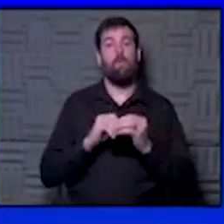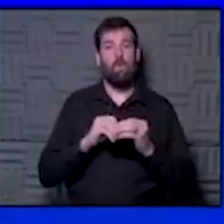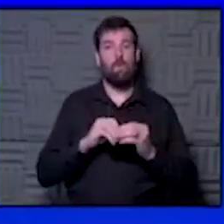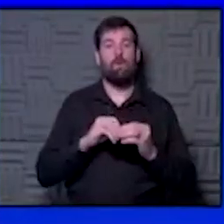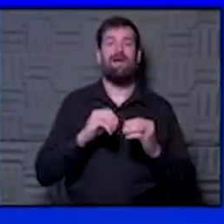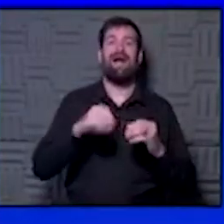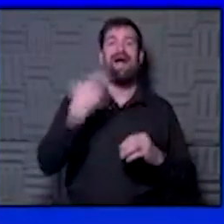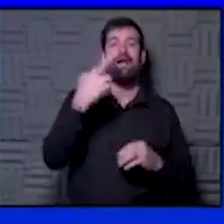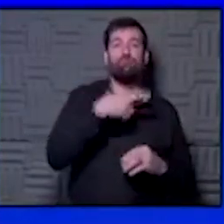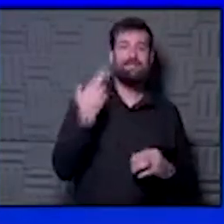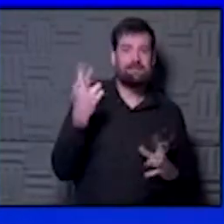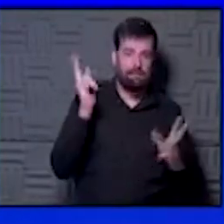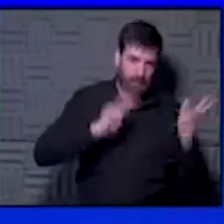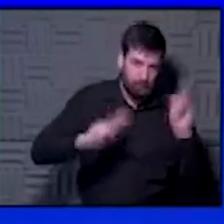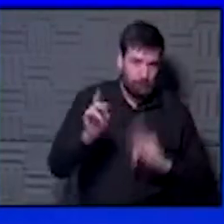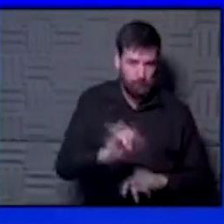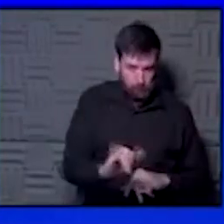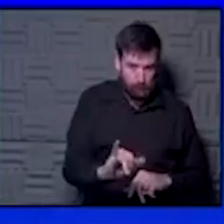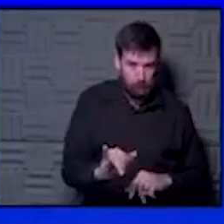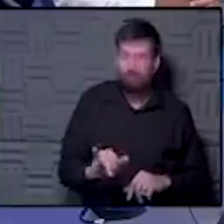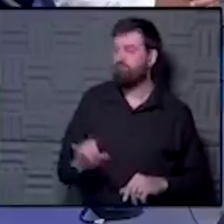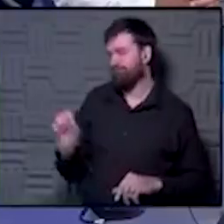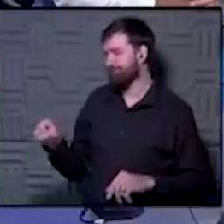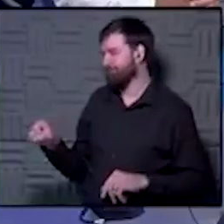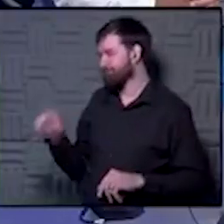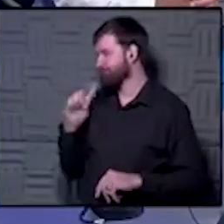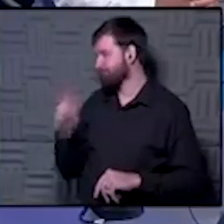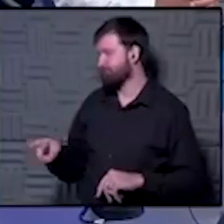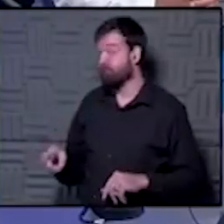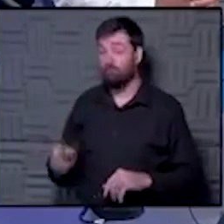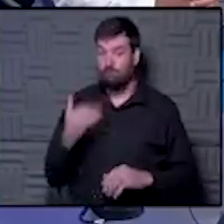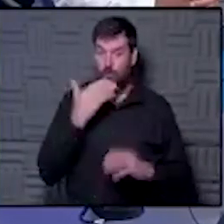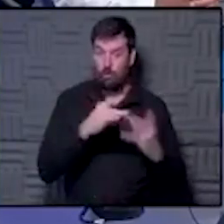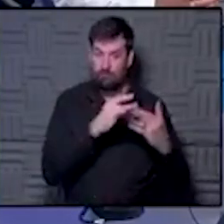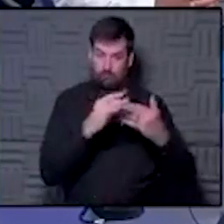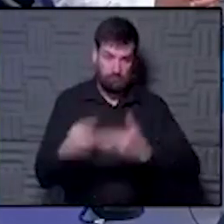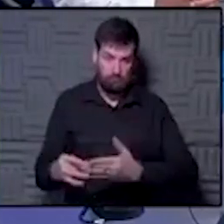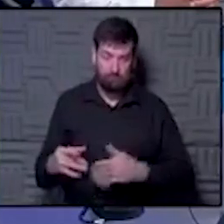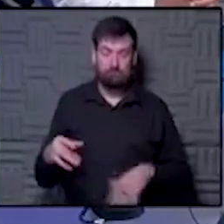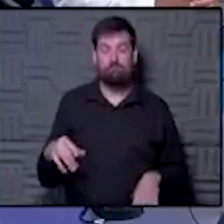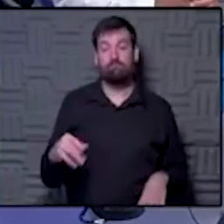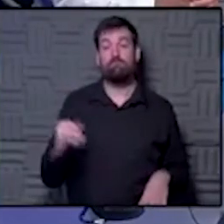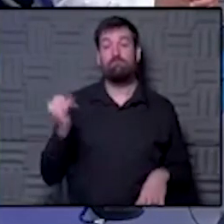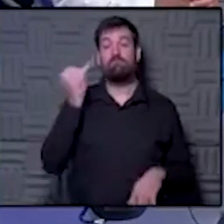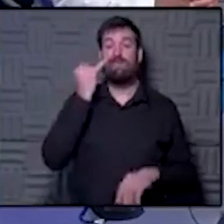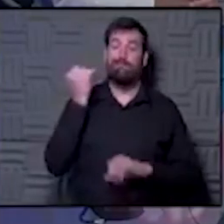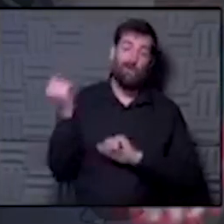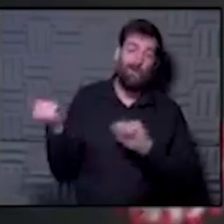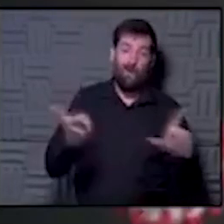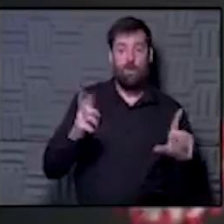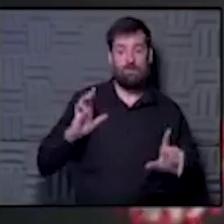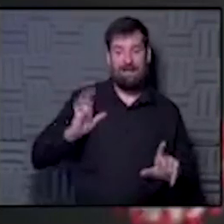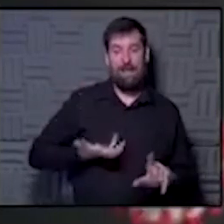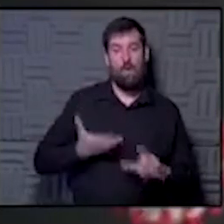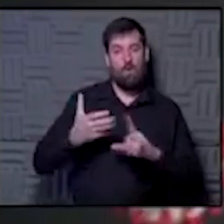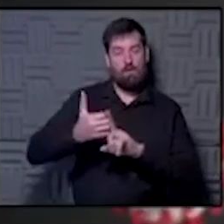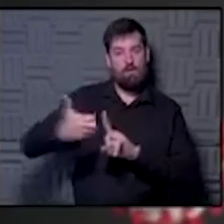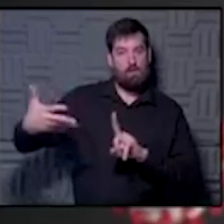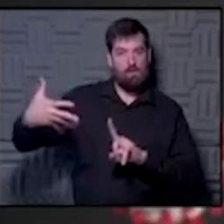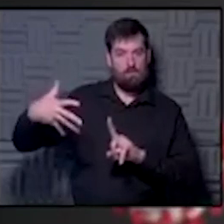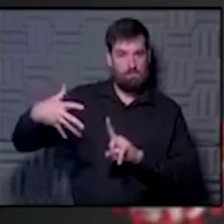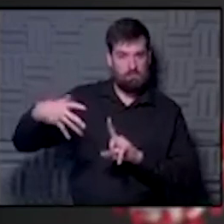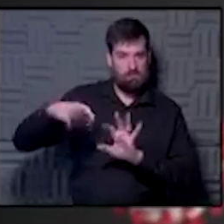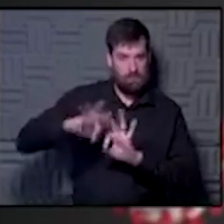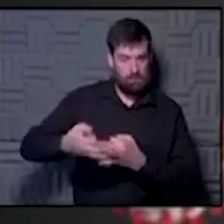individuals too, which is unfortunate. I think that's true. What you just said is a good segue into the next part. If everyone in our extended family,